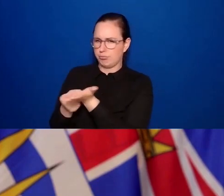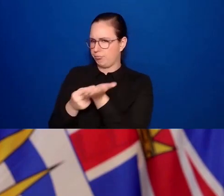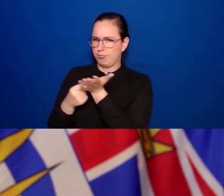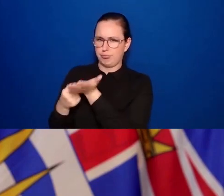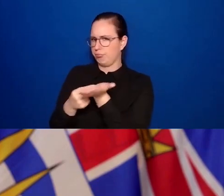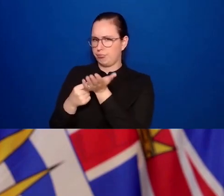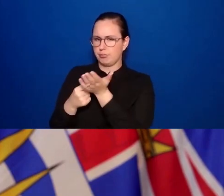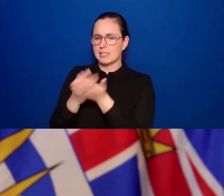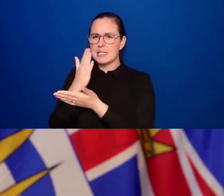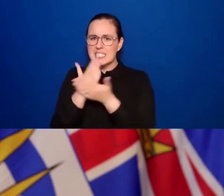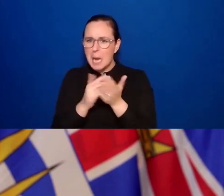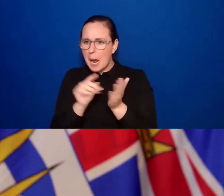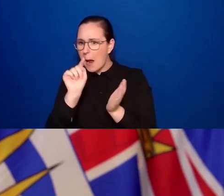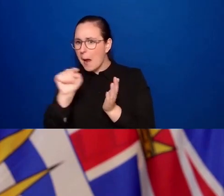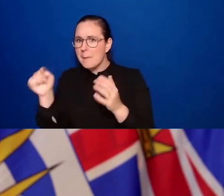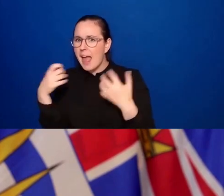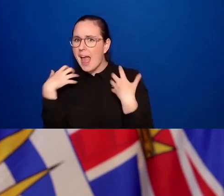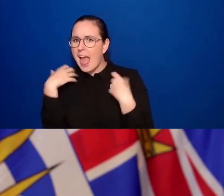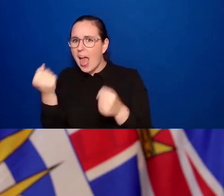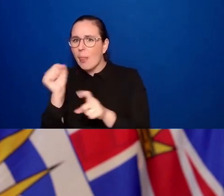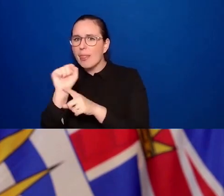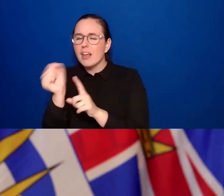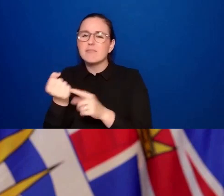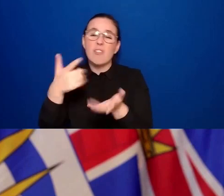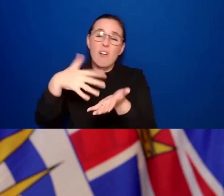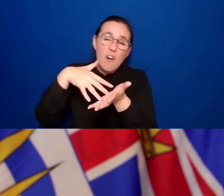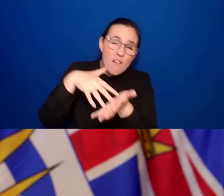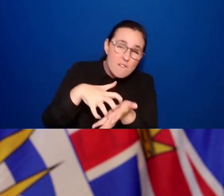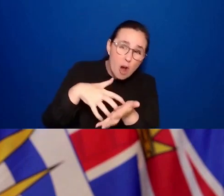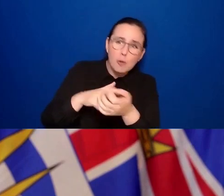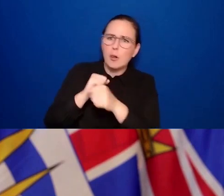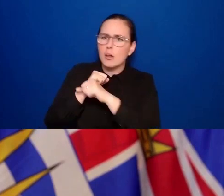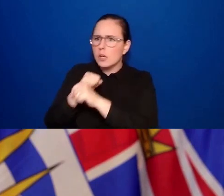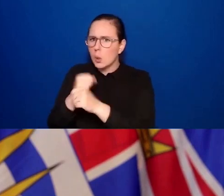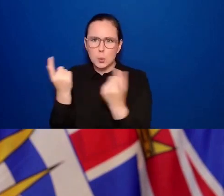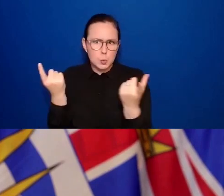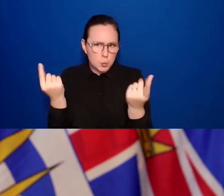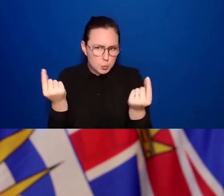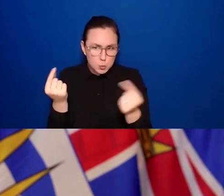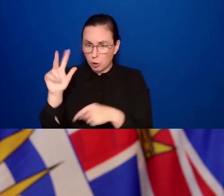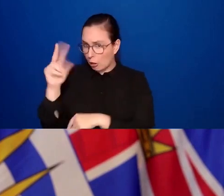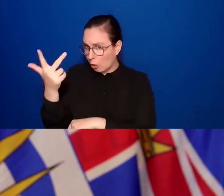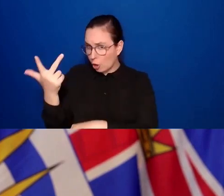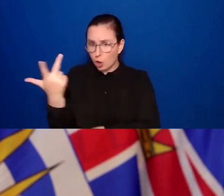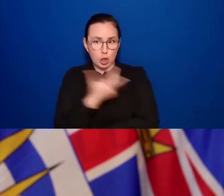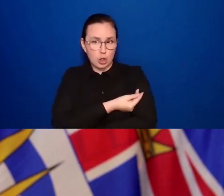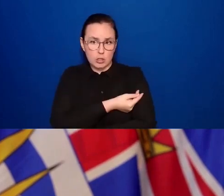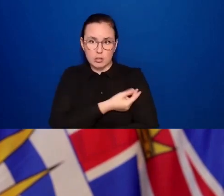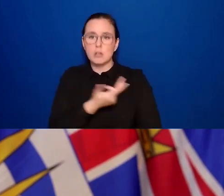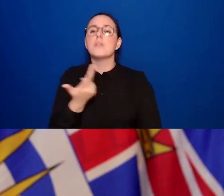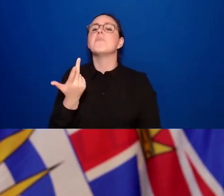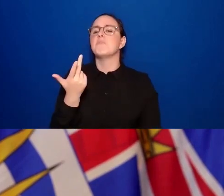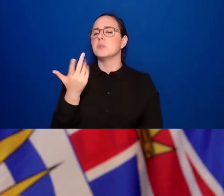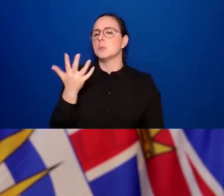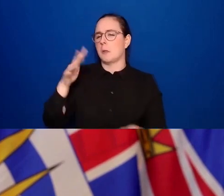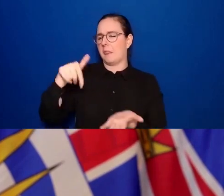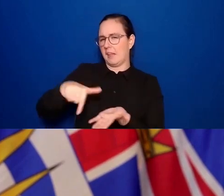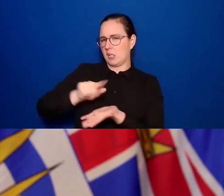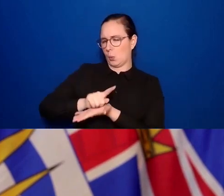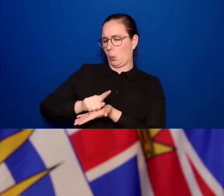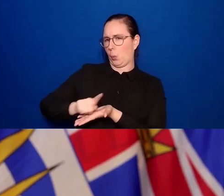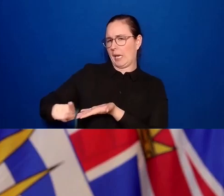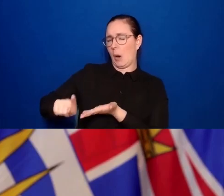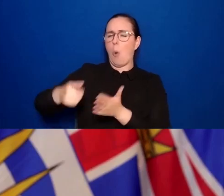what the recommendations are on that. So expect to hear something about that by later this week, early next week.